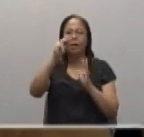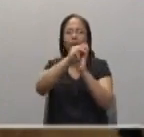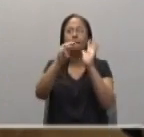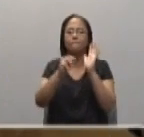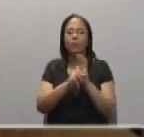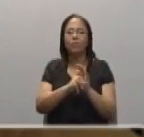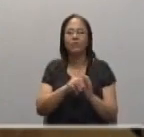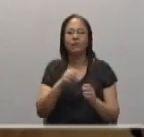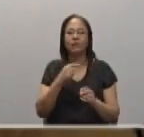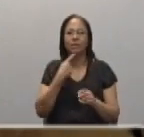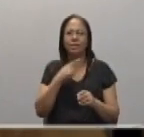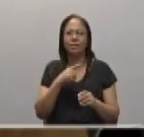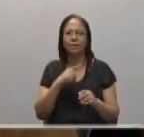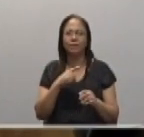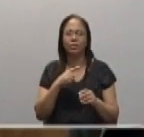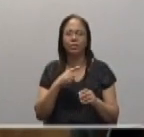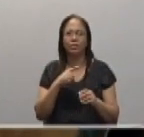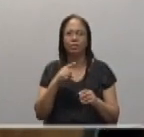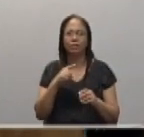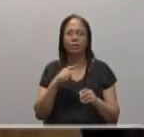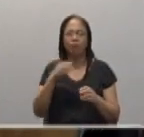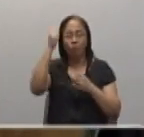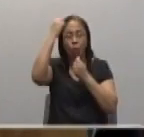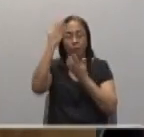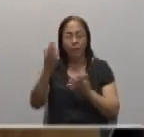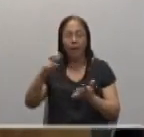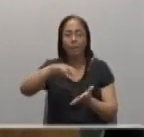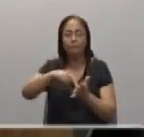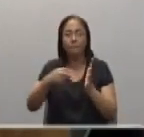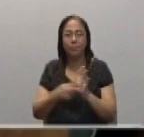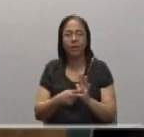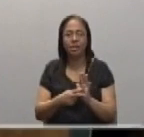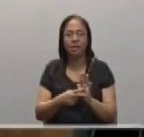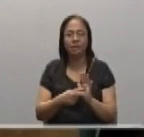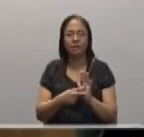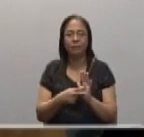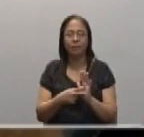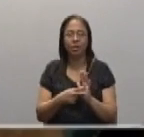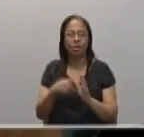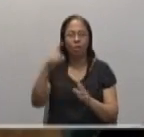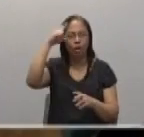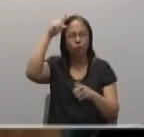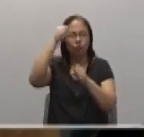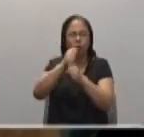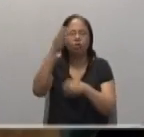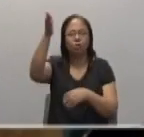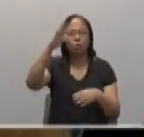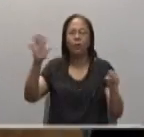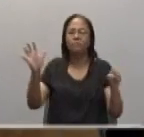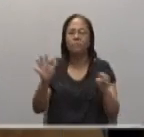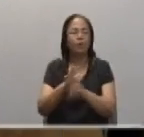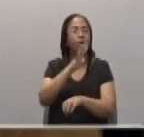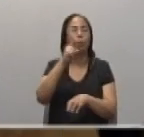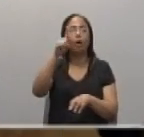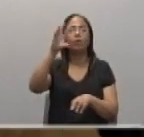his first reading, that obedience means to have a complete trust in him. Because